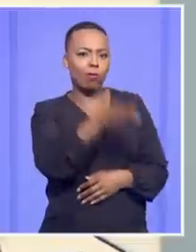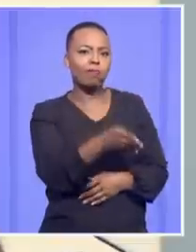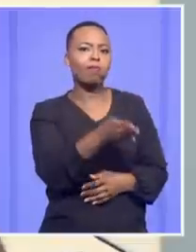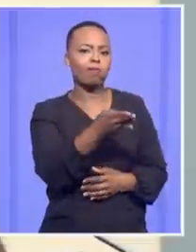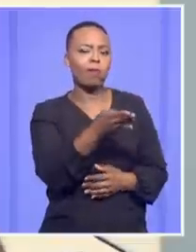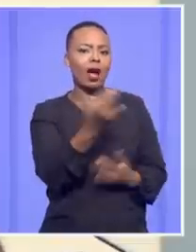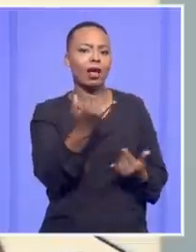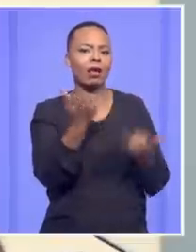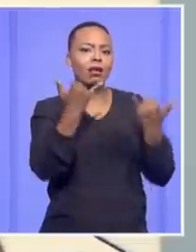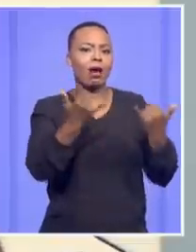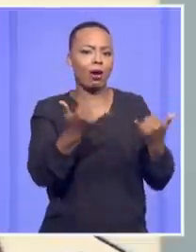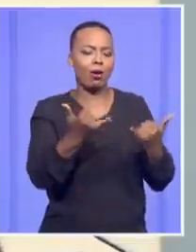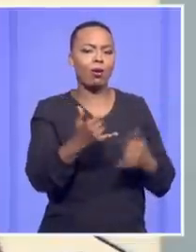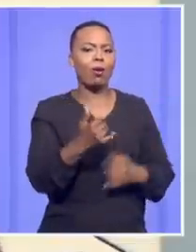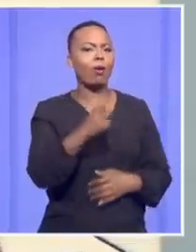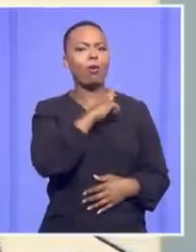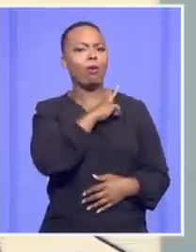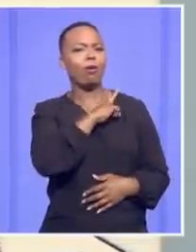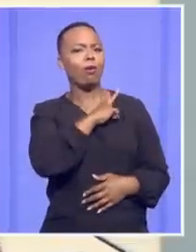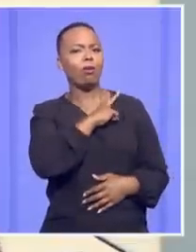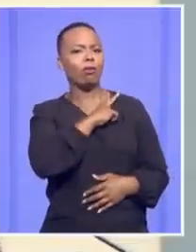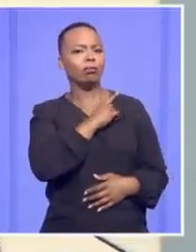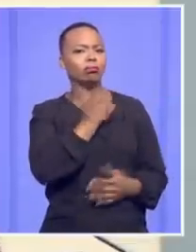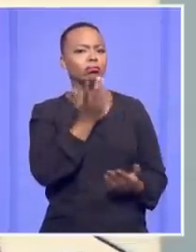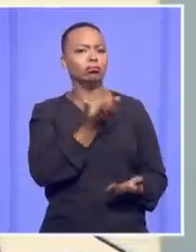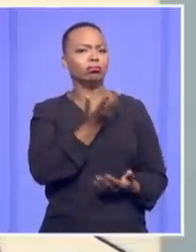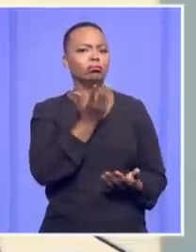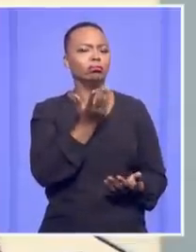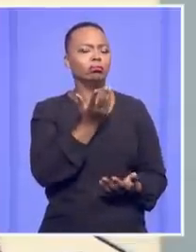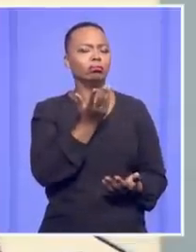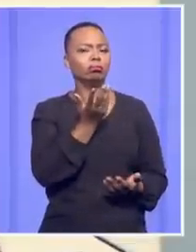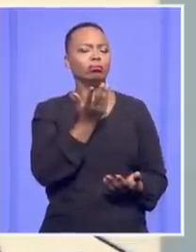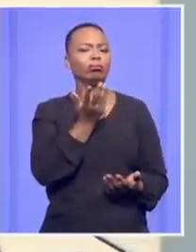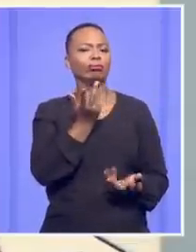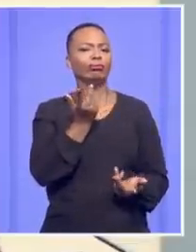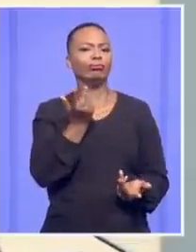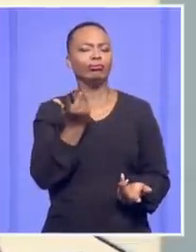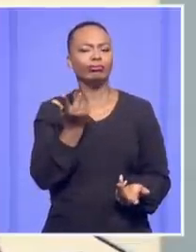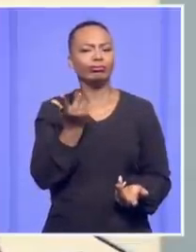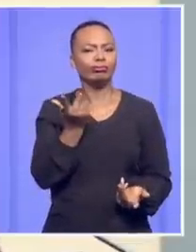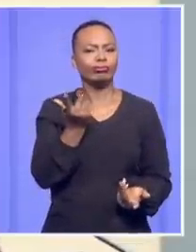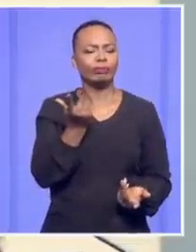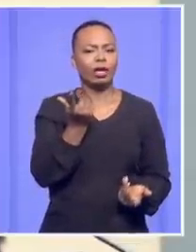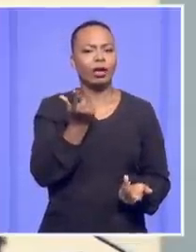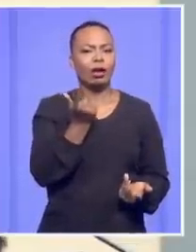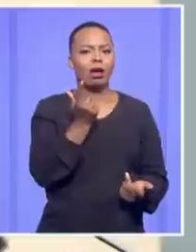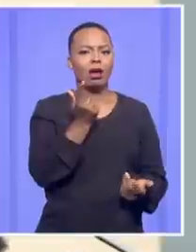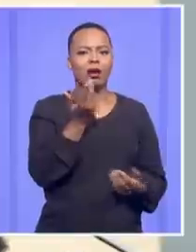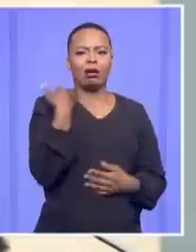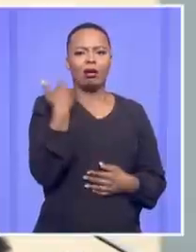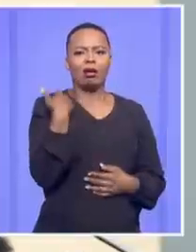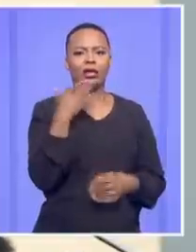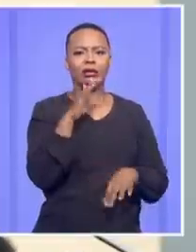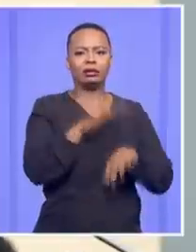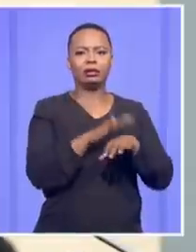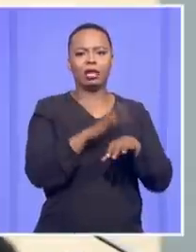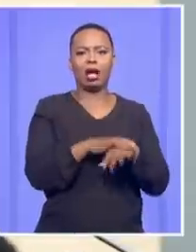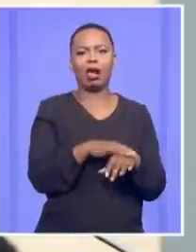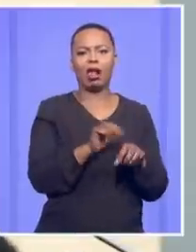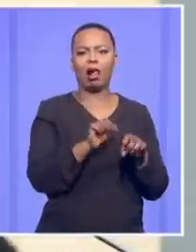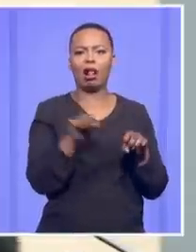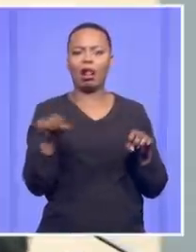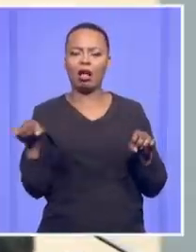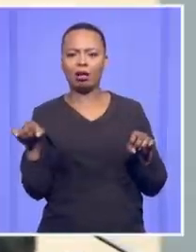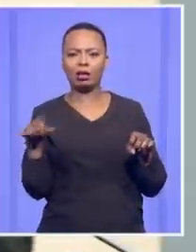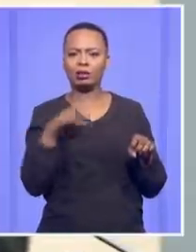why would it have disregarded, you know, the rest of the timeline in your view? With great